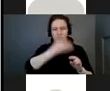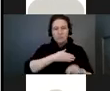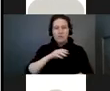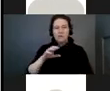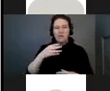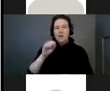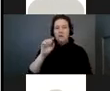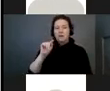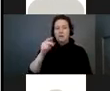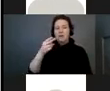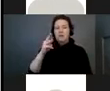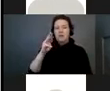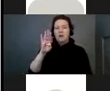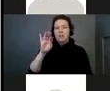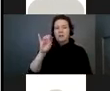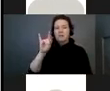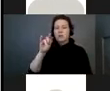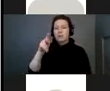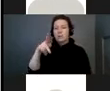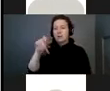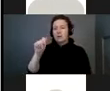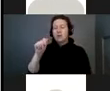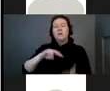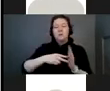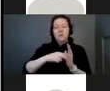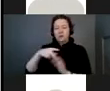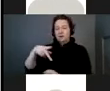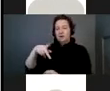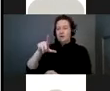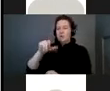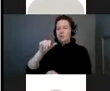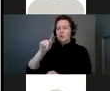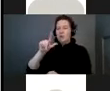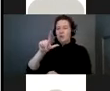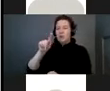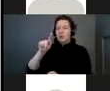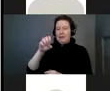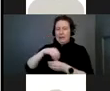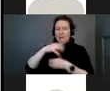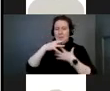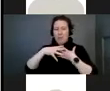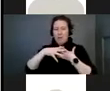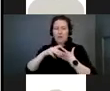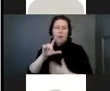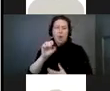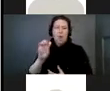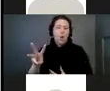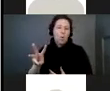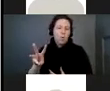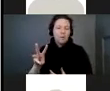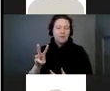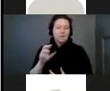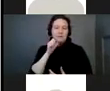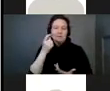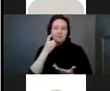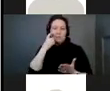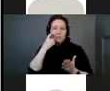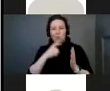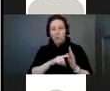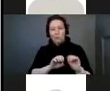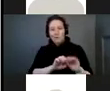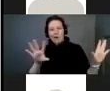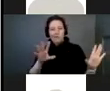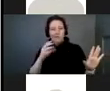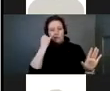means that her platelets were low. again, not something that you would see from the outside, in her